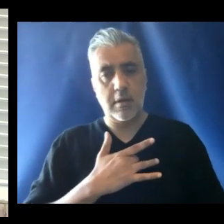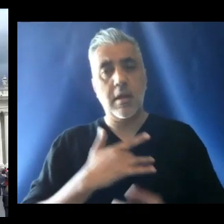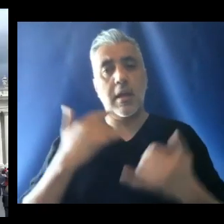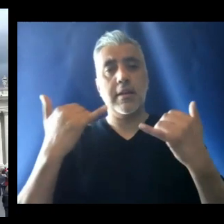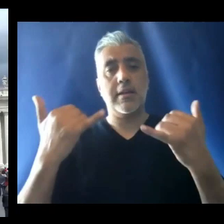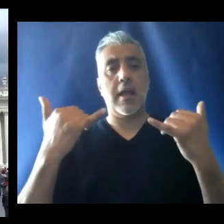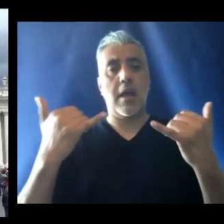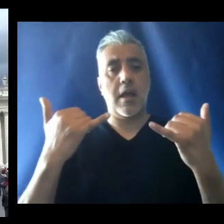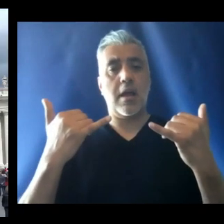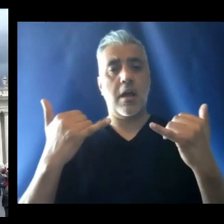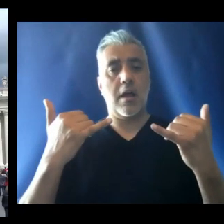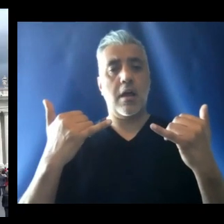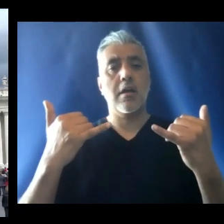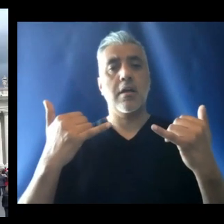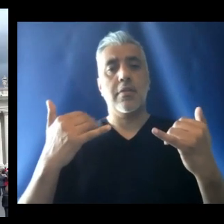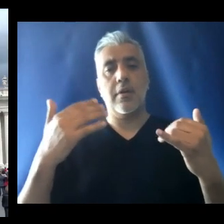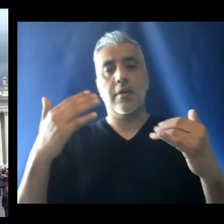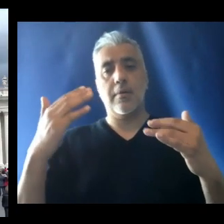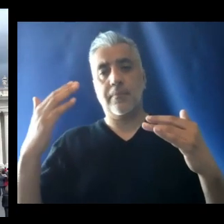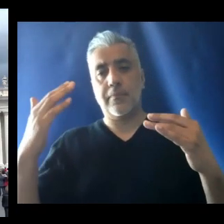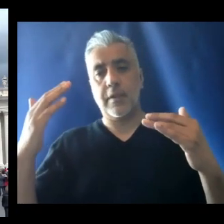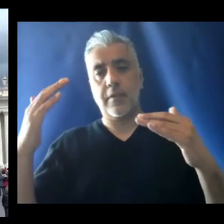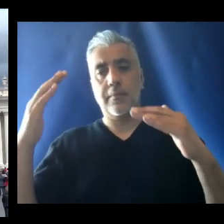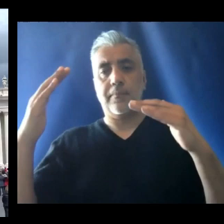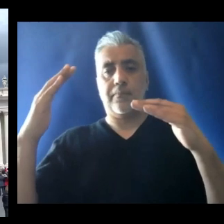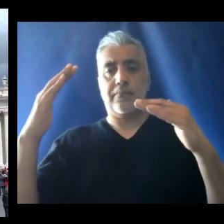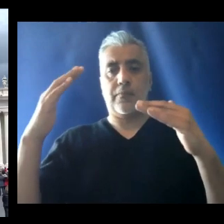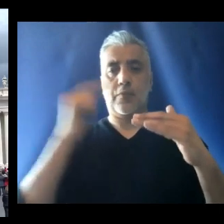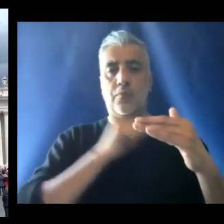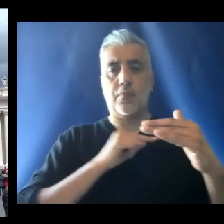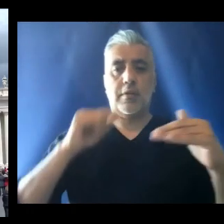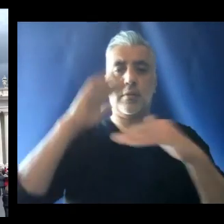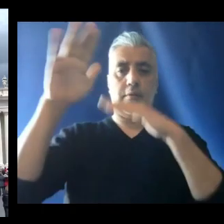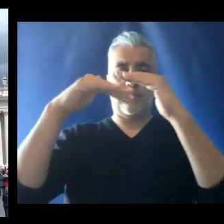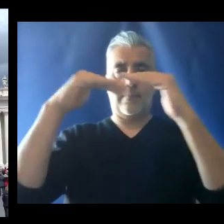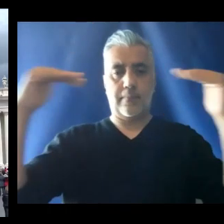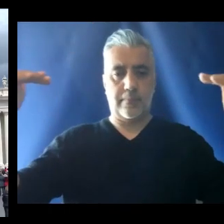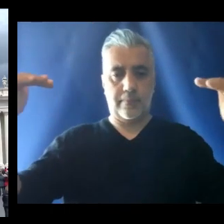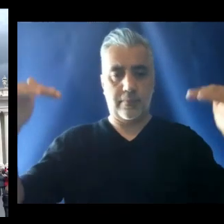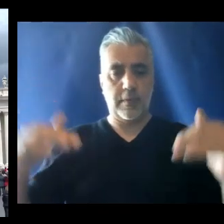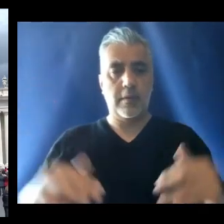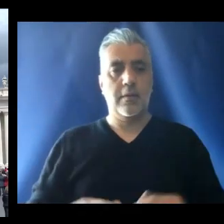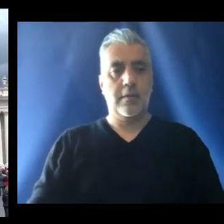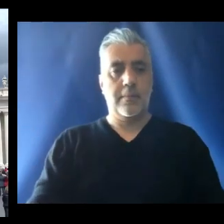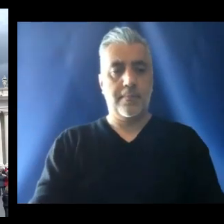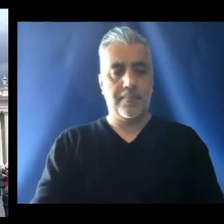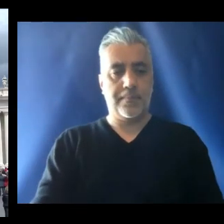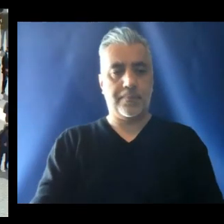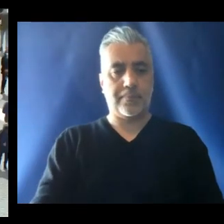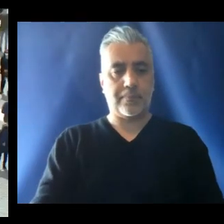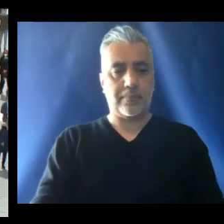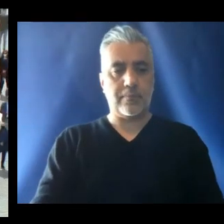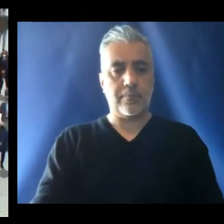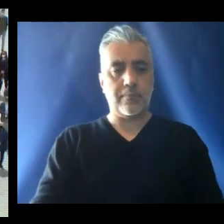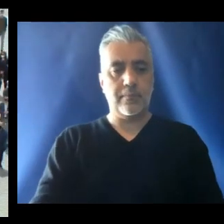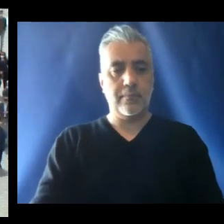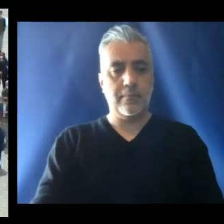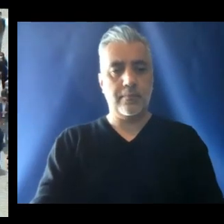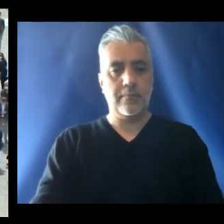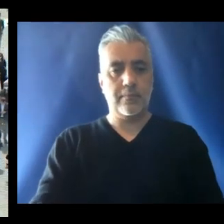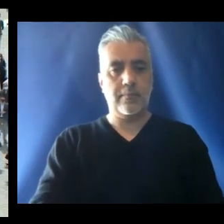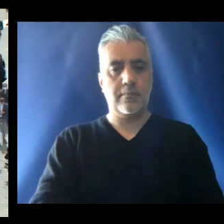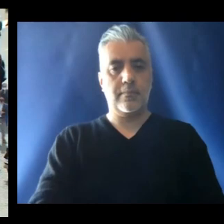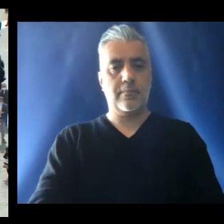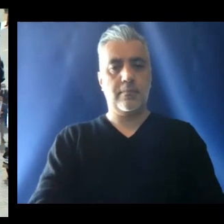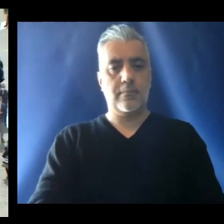And now, the Regina Shelly. Ressurrexis, I could dixit, Alleluia. Ora, pronomis,